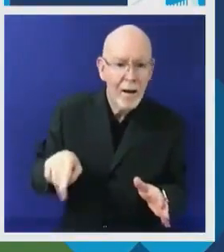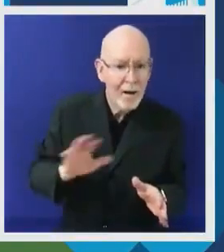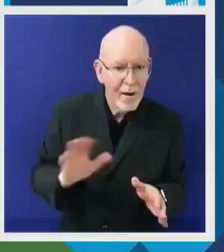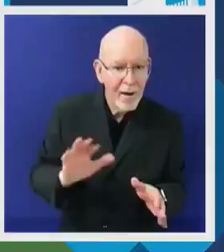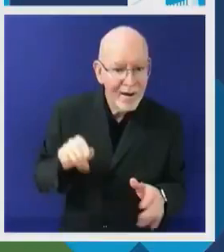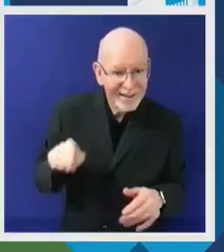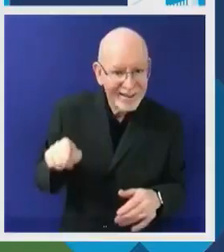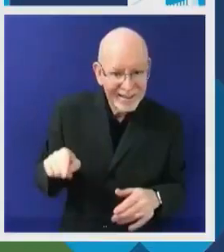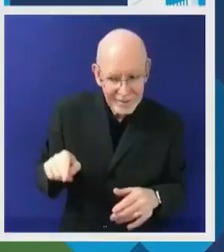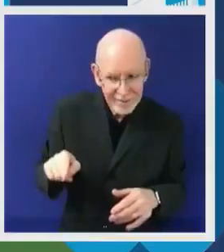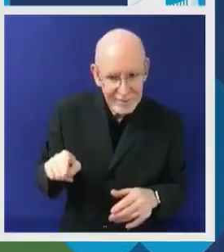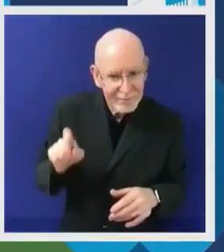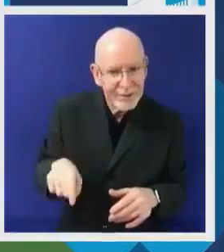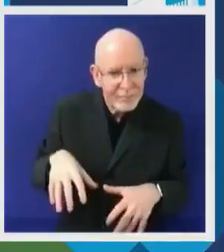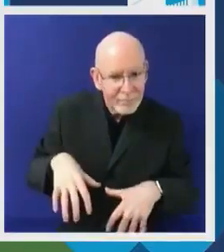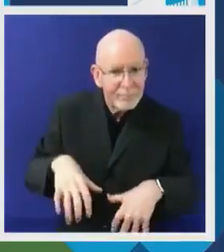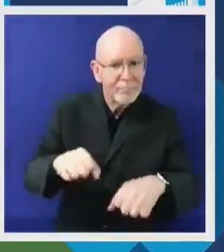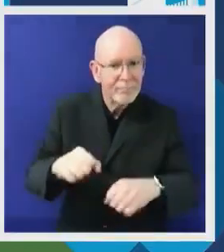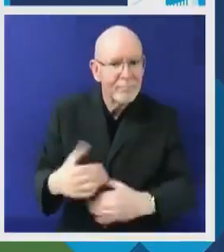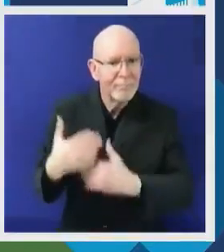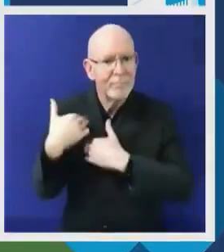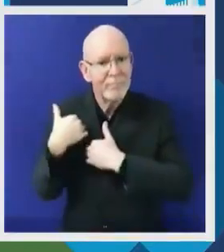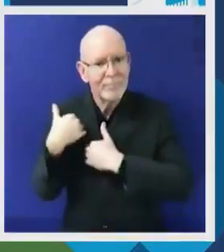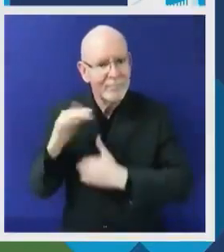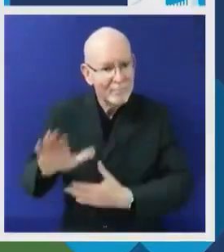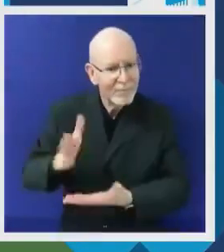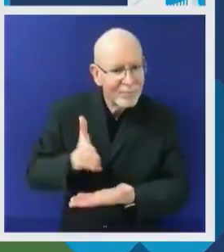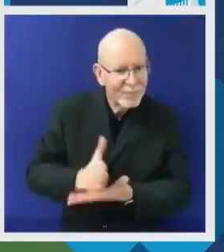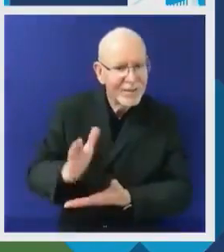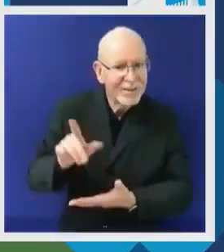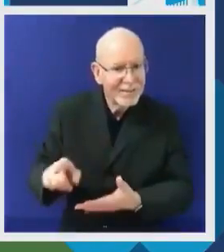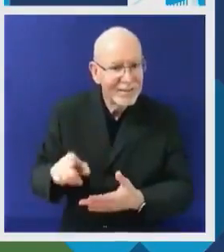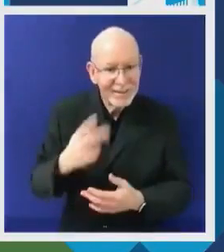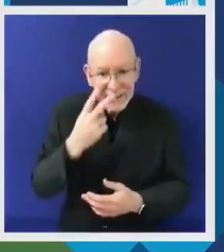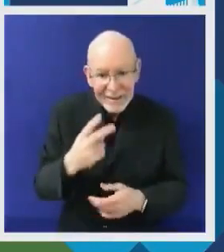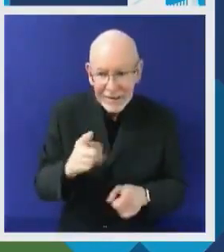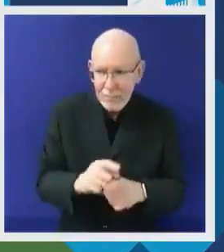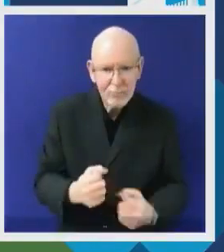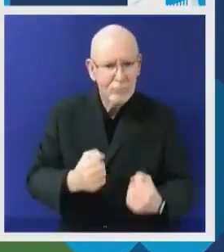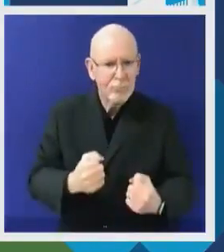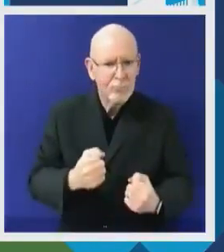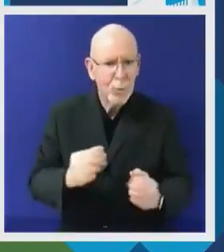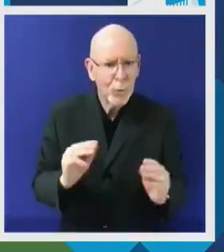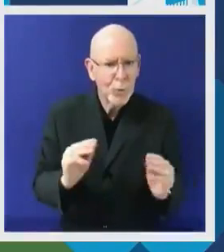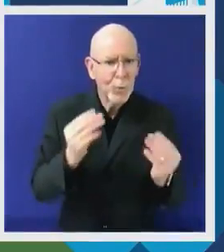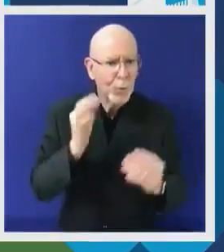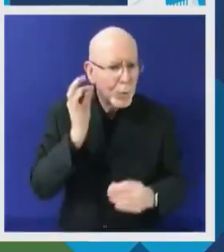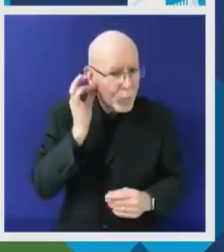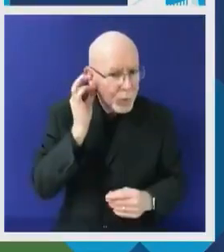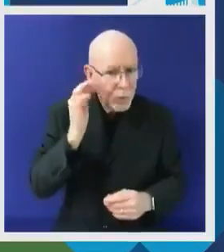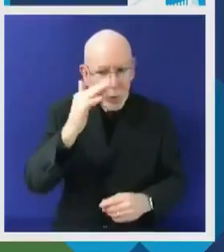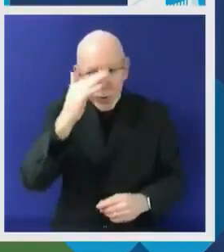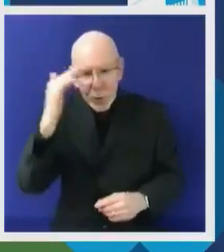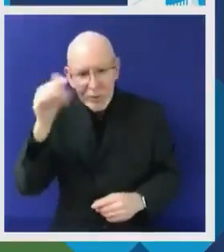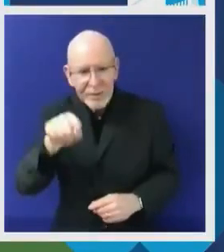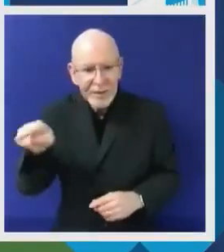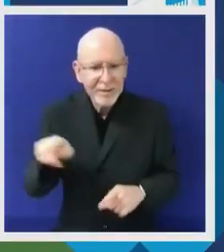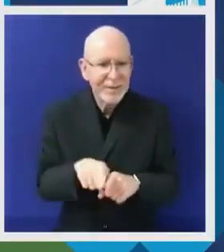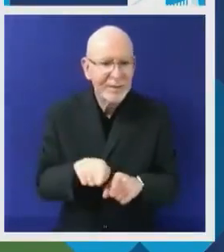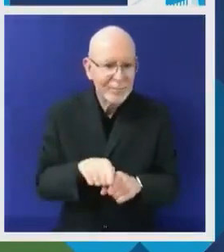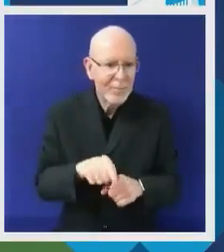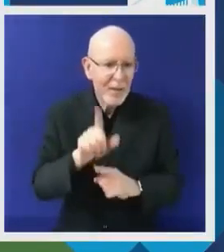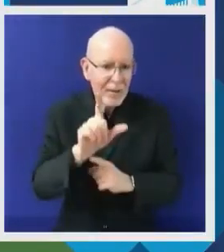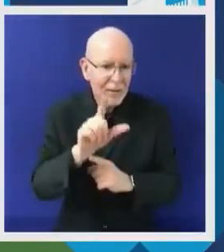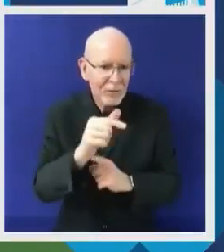Over the past year alone, we have seen young people around the world take to the streets and dominate online spaces